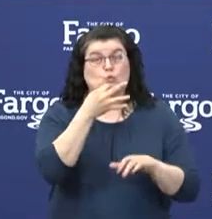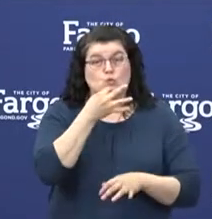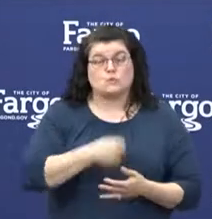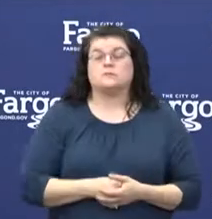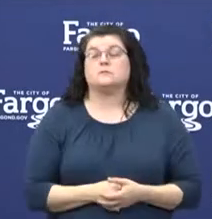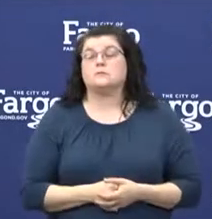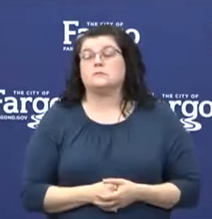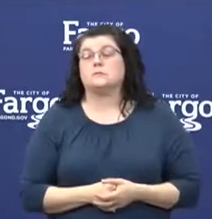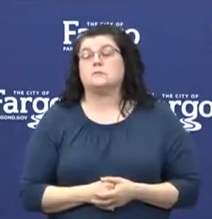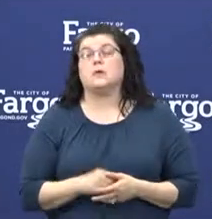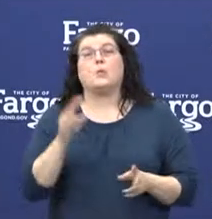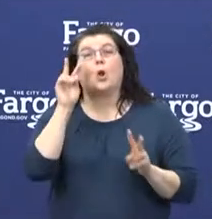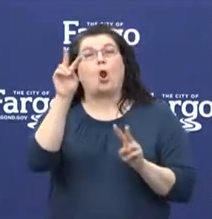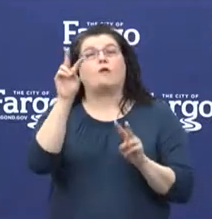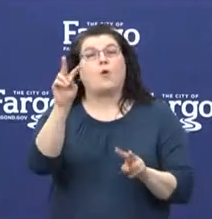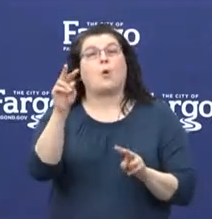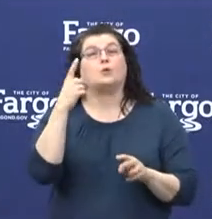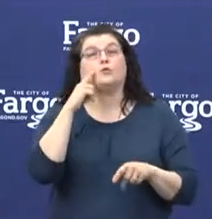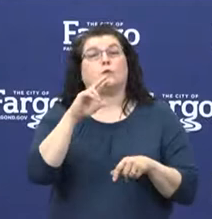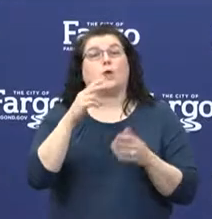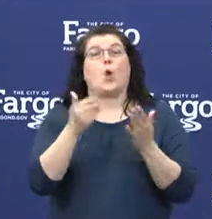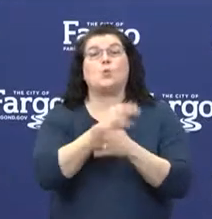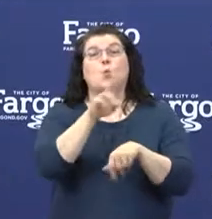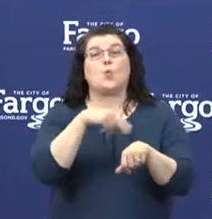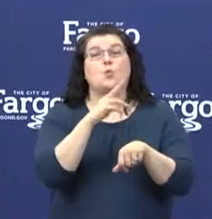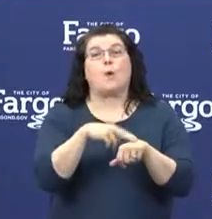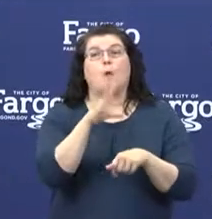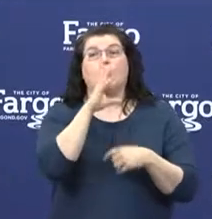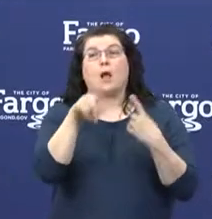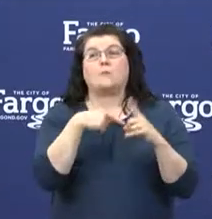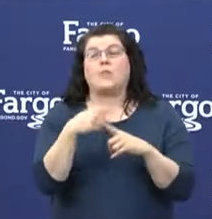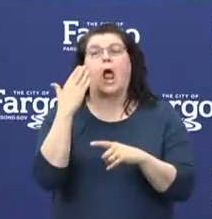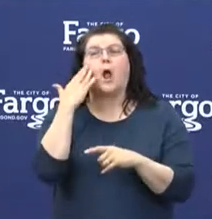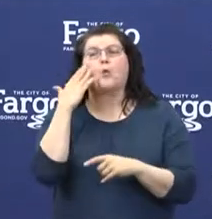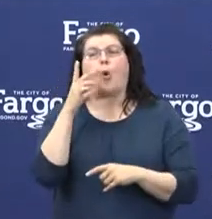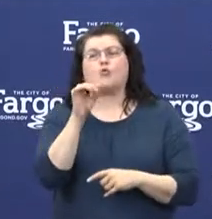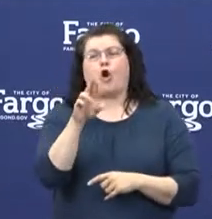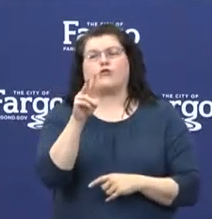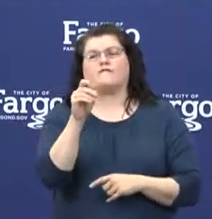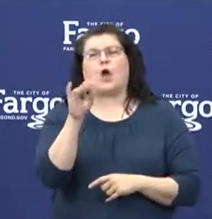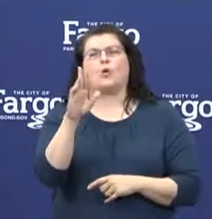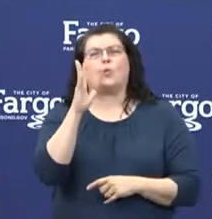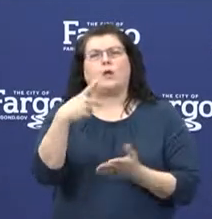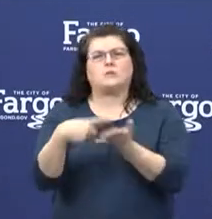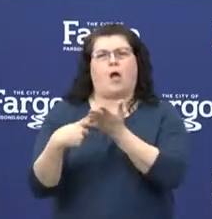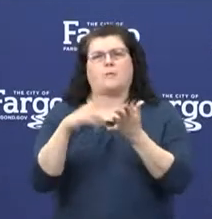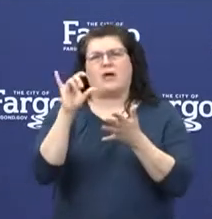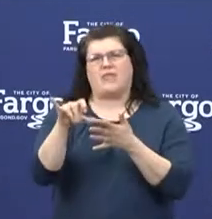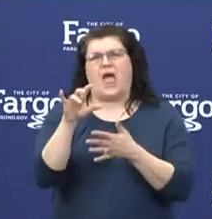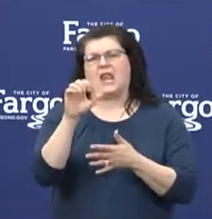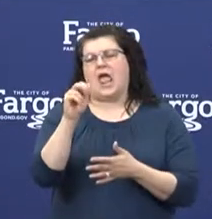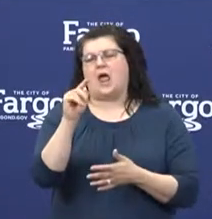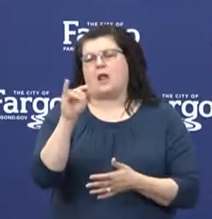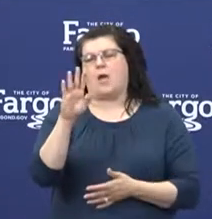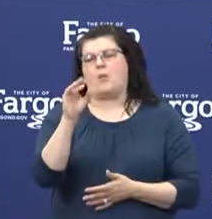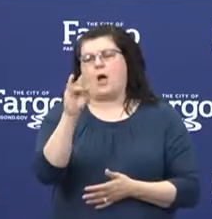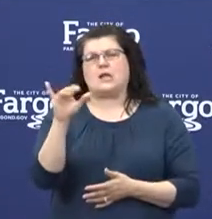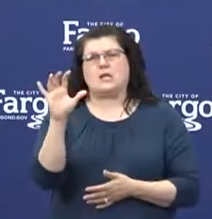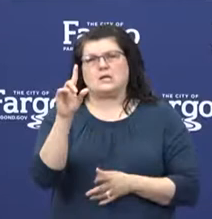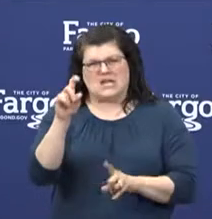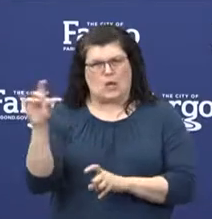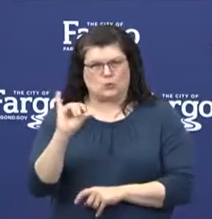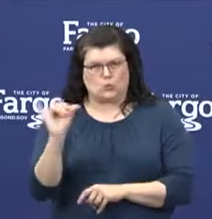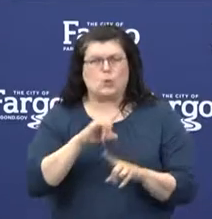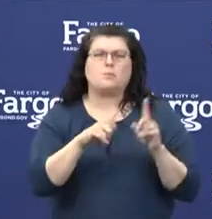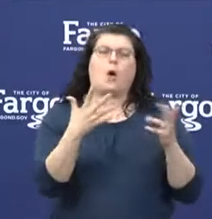to what our new normal will be, and I know Dr. Vedder will speak a little bit about the antibody tests as well. This will be important to help us understand